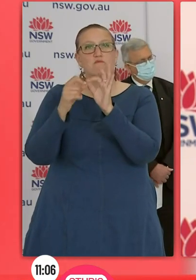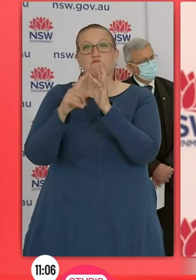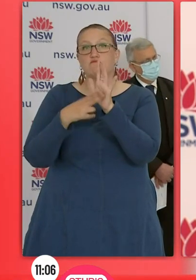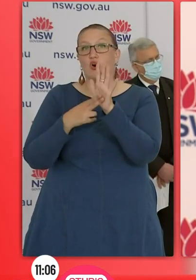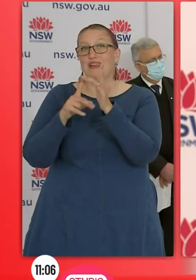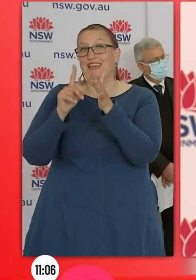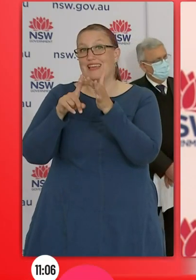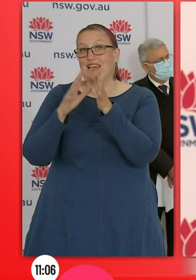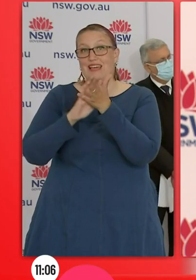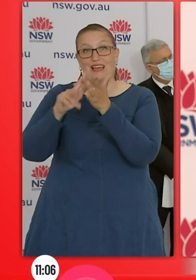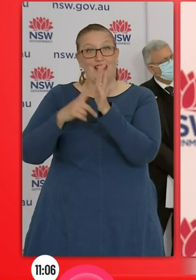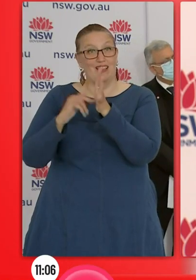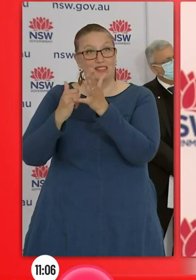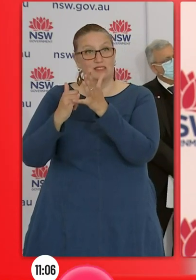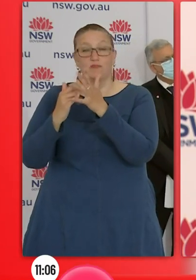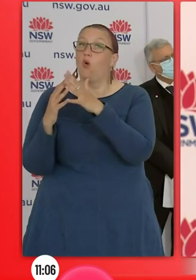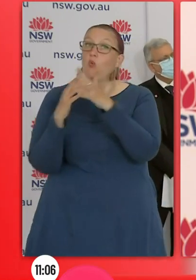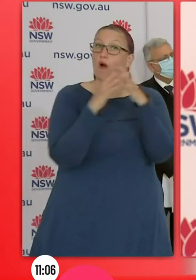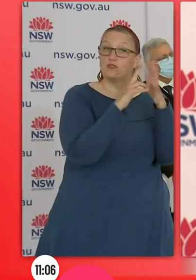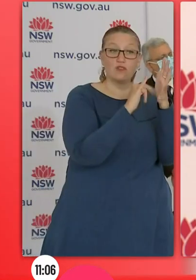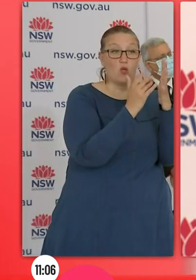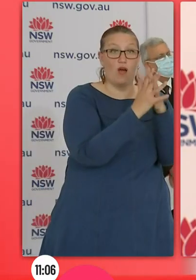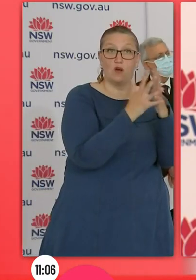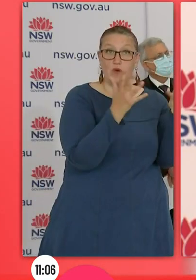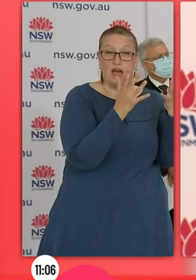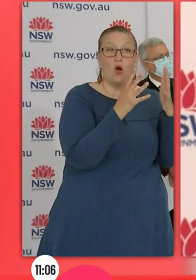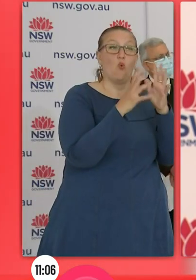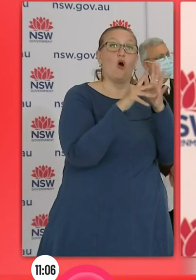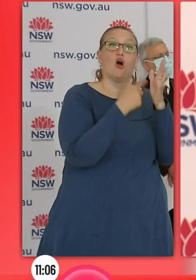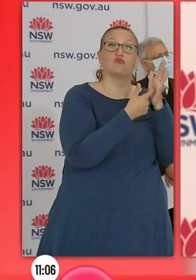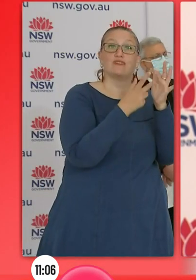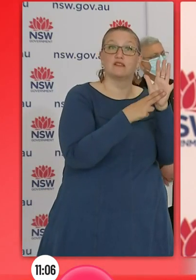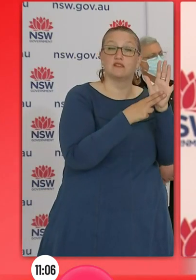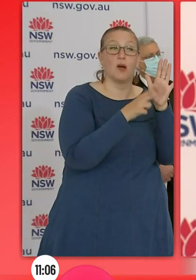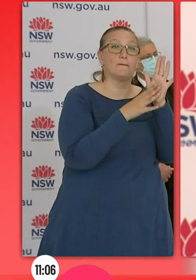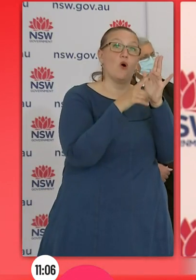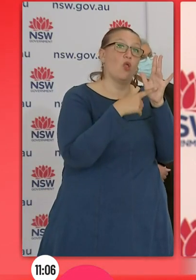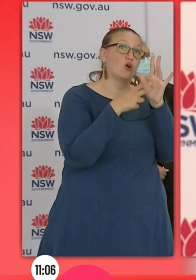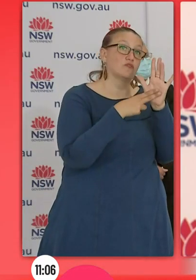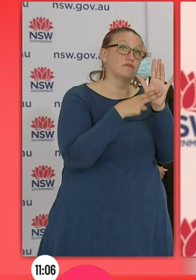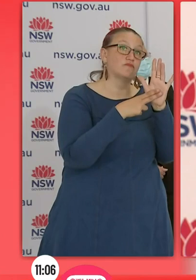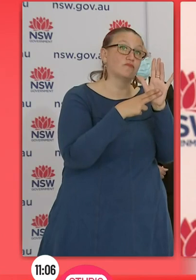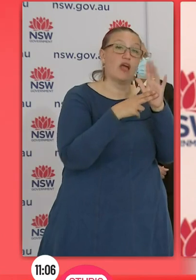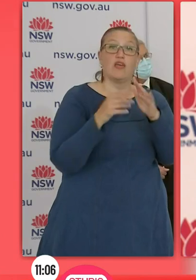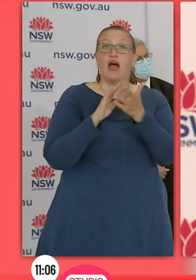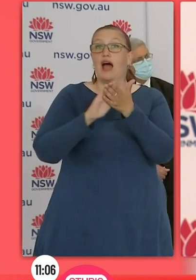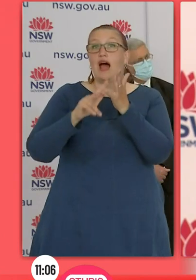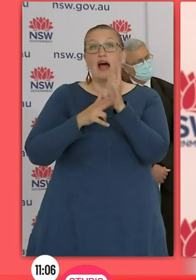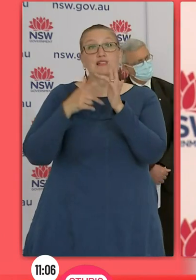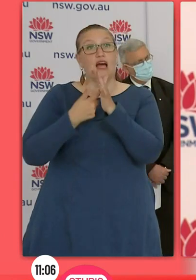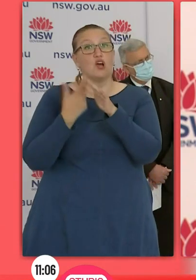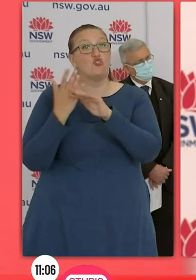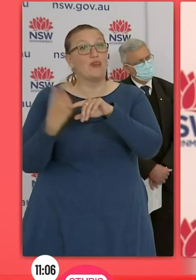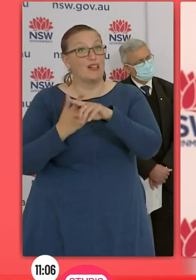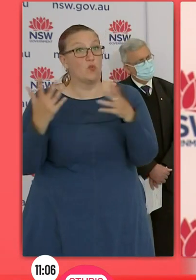the people of Warren and Molong, and in Hunter New England, Tamworth and Gunnedah. So if you live in